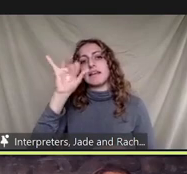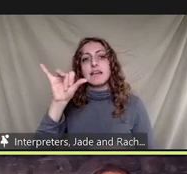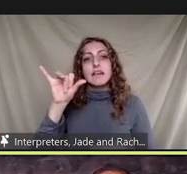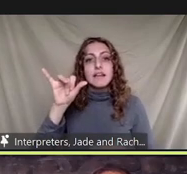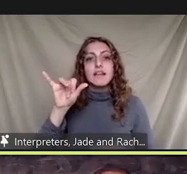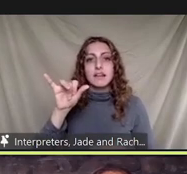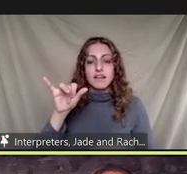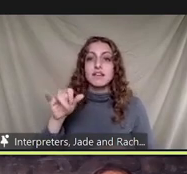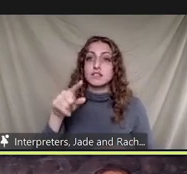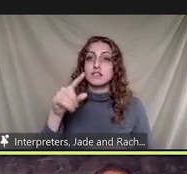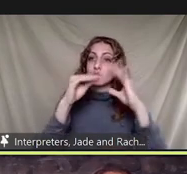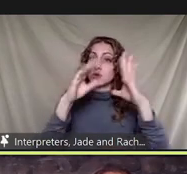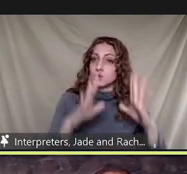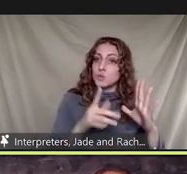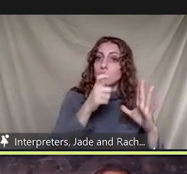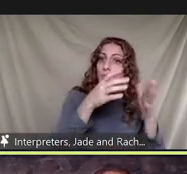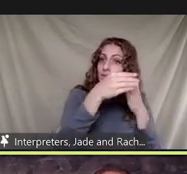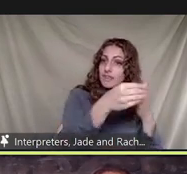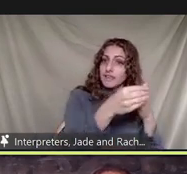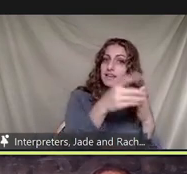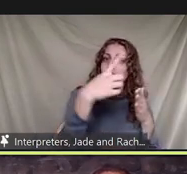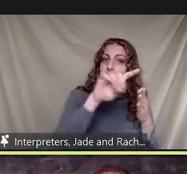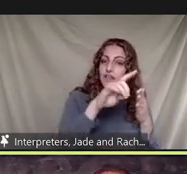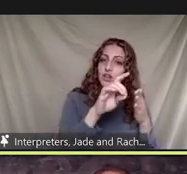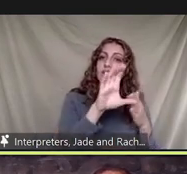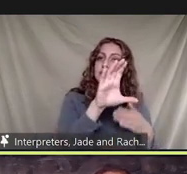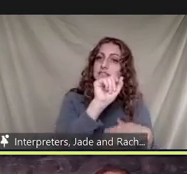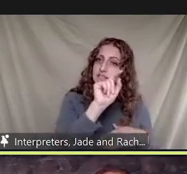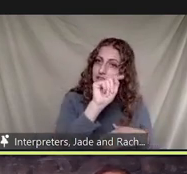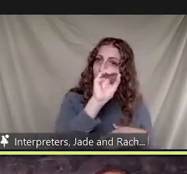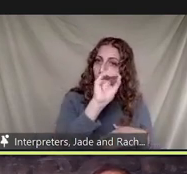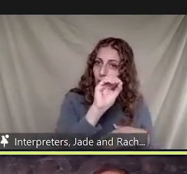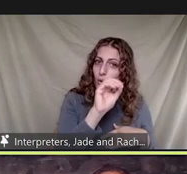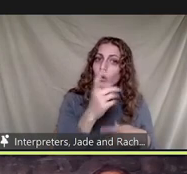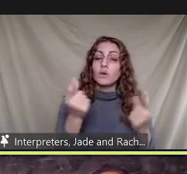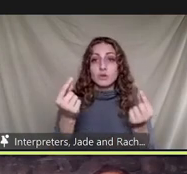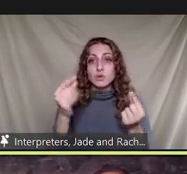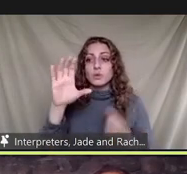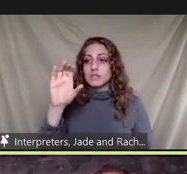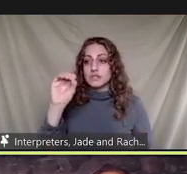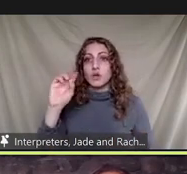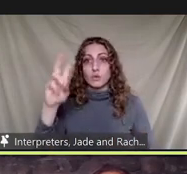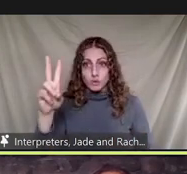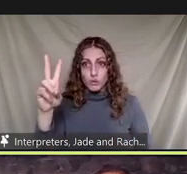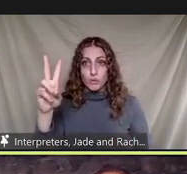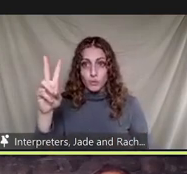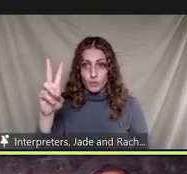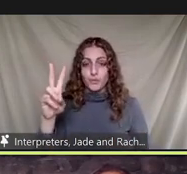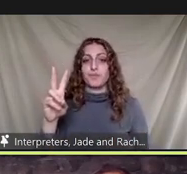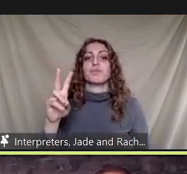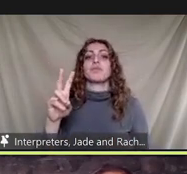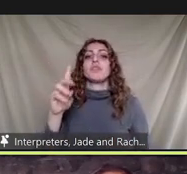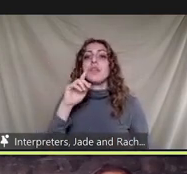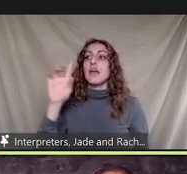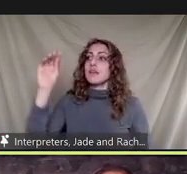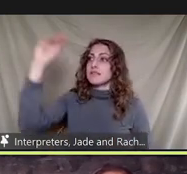leading this research is actually the cto associated with the company and it takes carbon dioxide reacting it in sunlight with water over